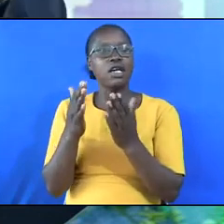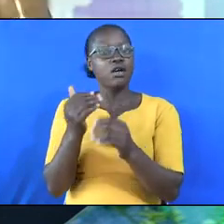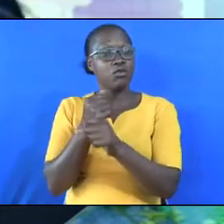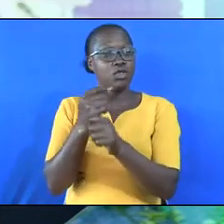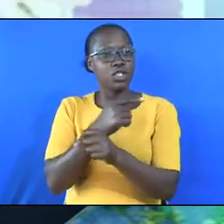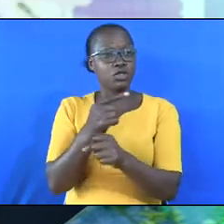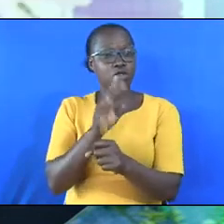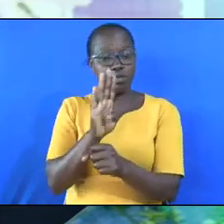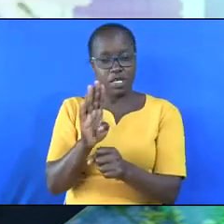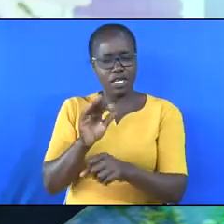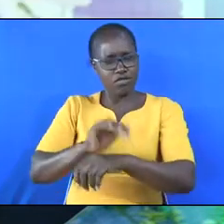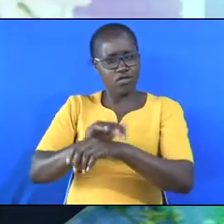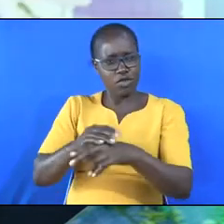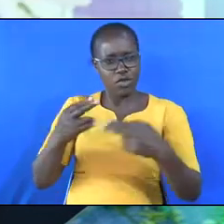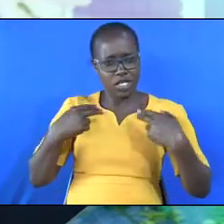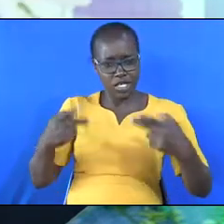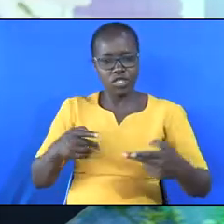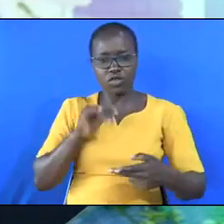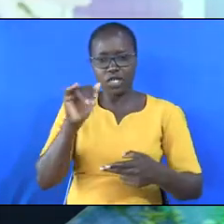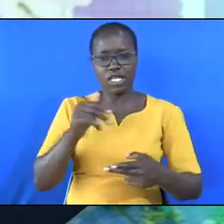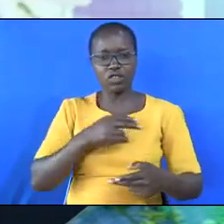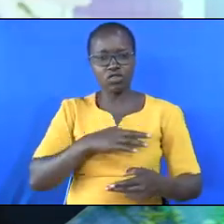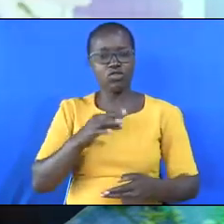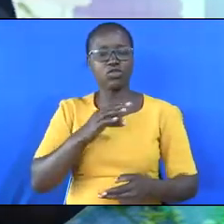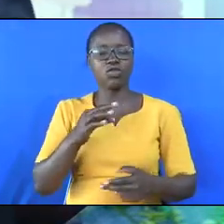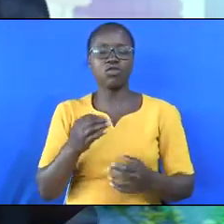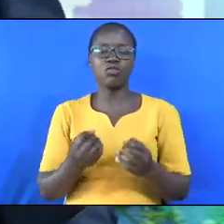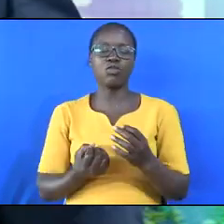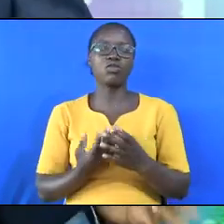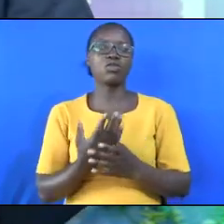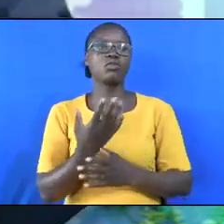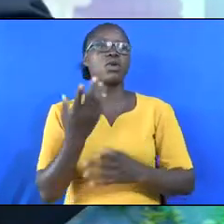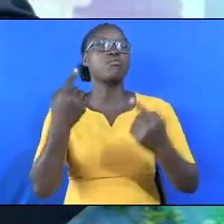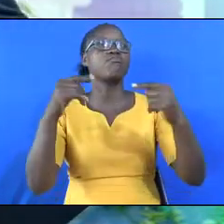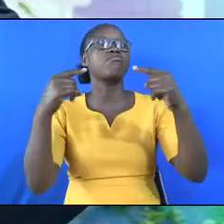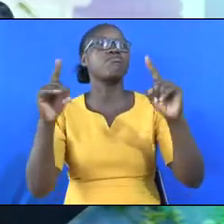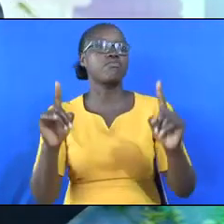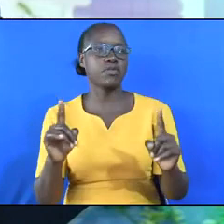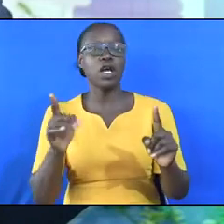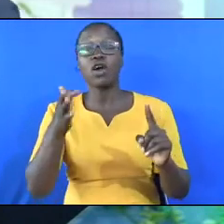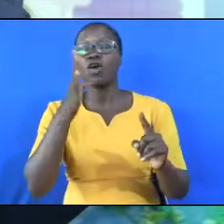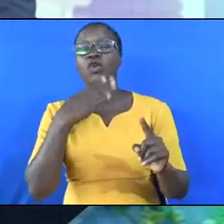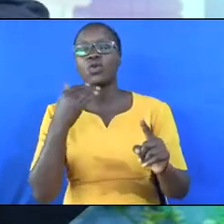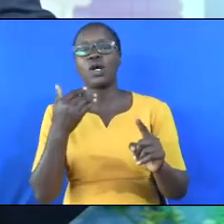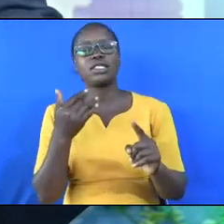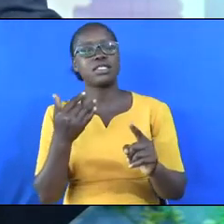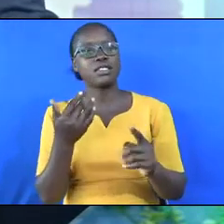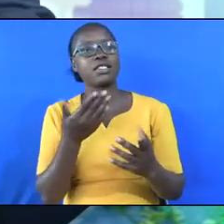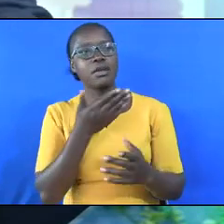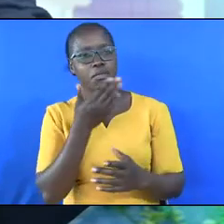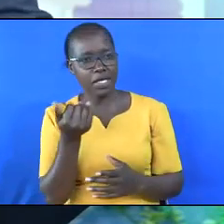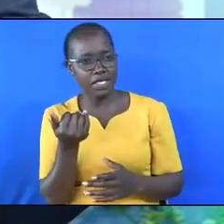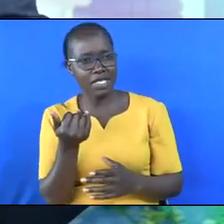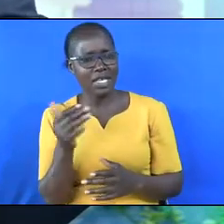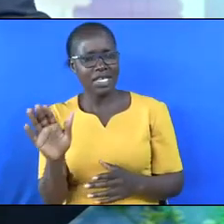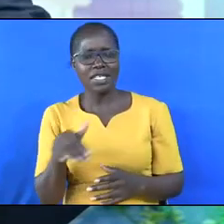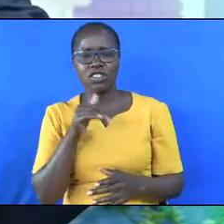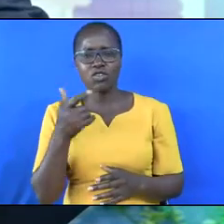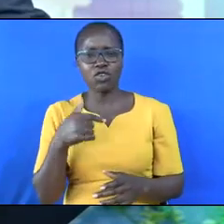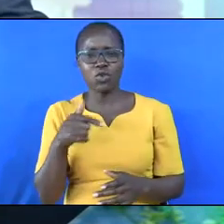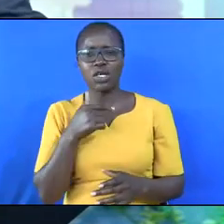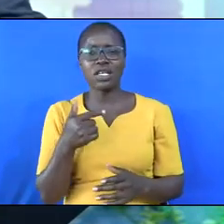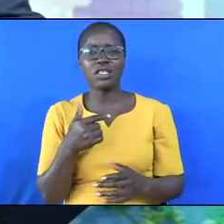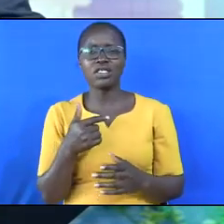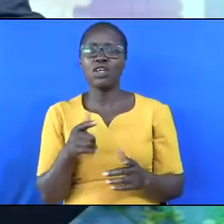just as your soul prospers. God wants us to prosper. He does not want us to be